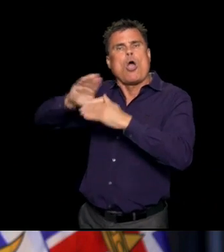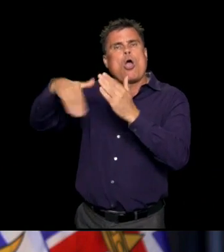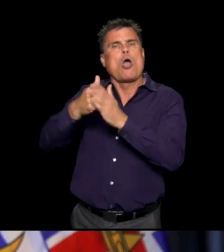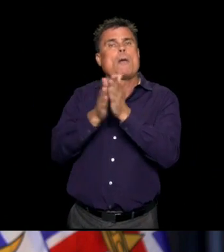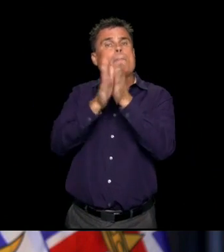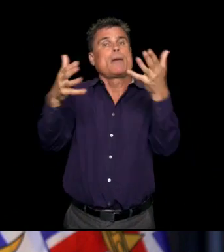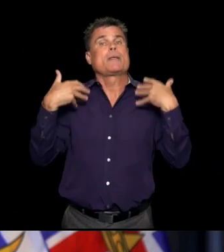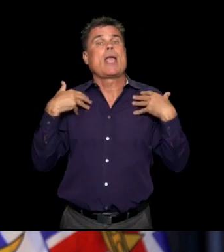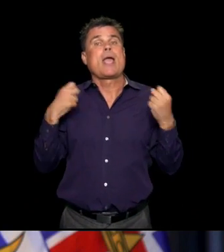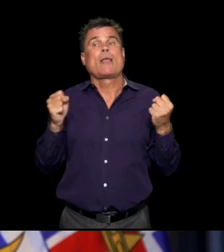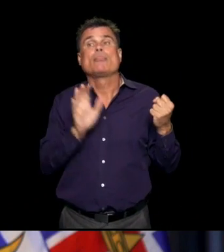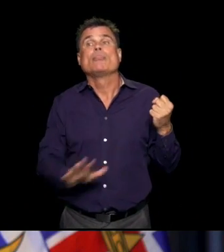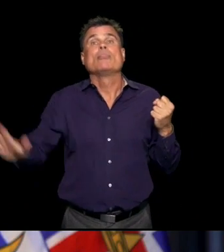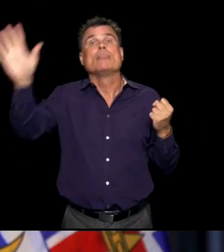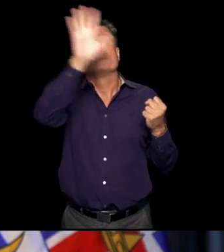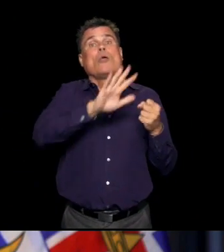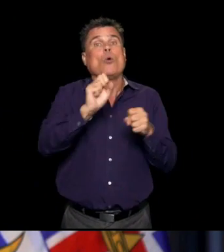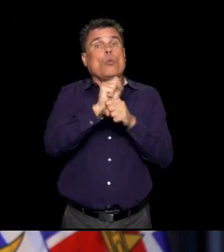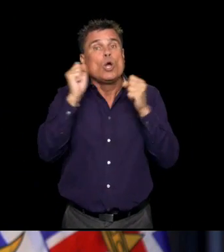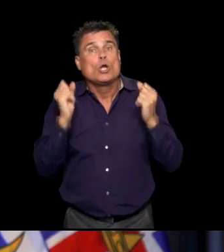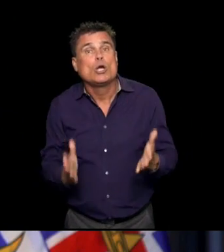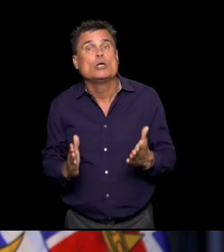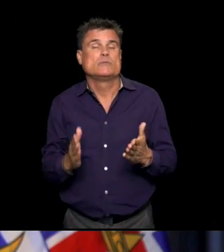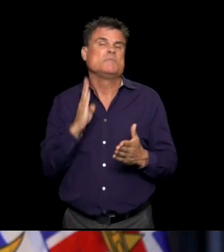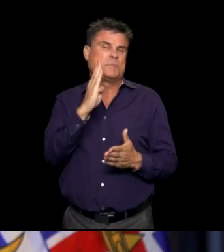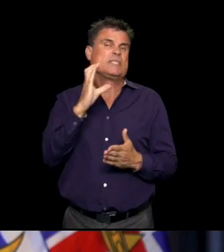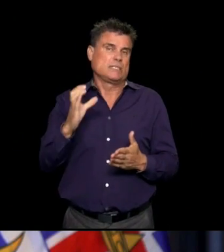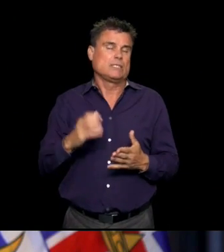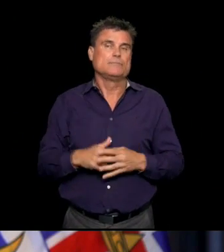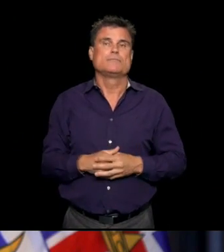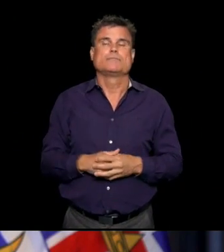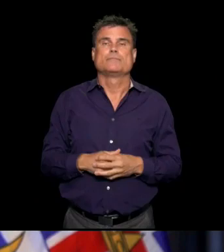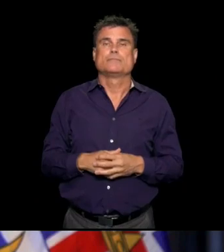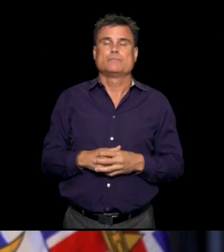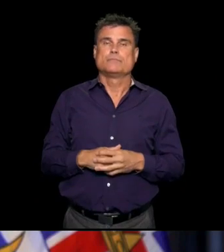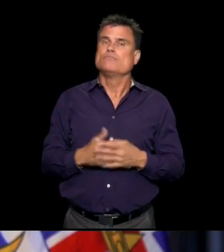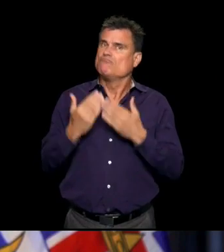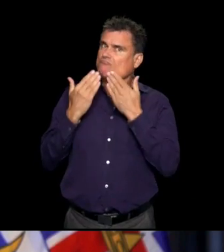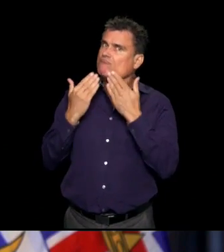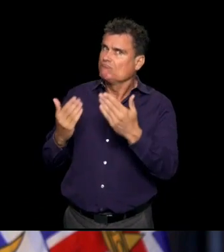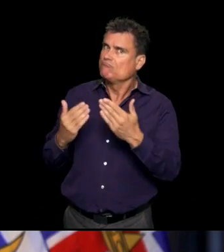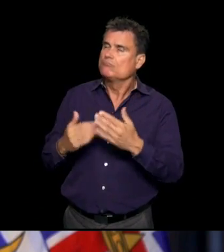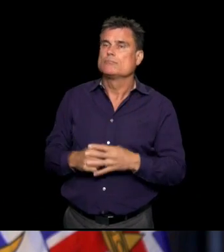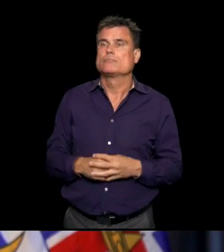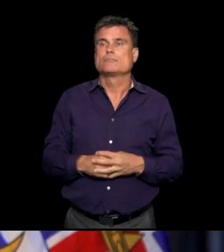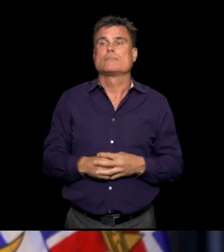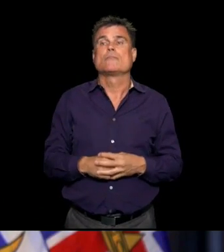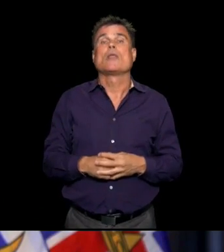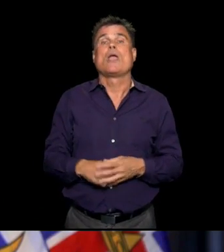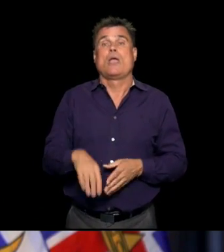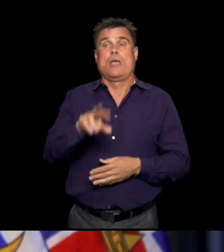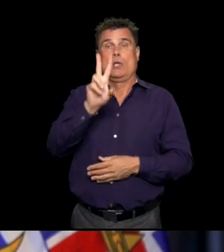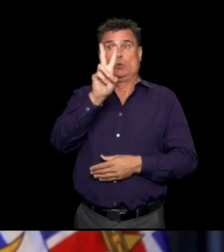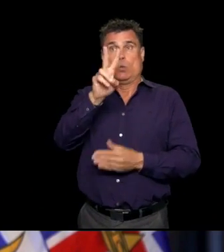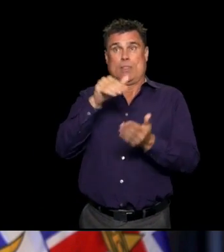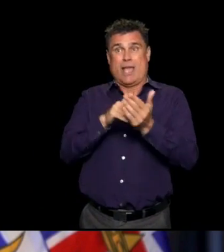our medical health officers across BC. As Dr. Henry has noted, 2,810 people